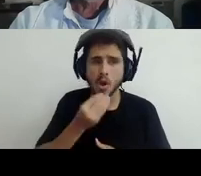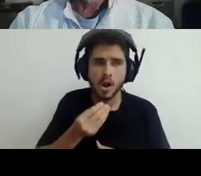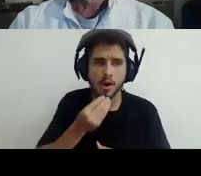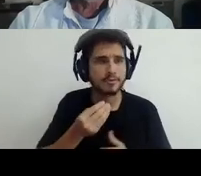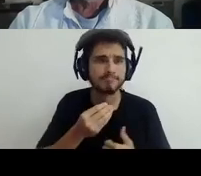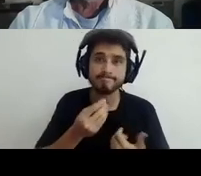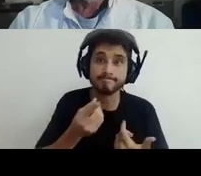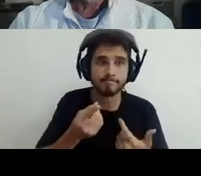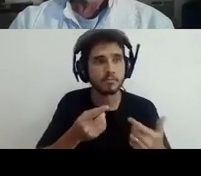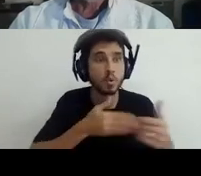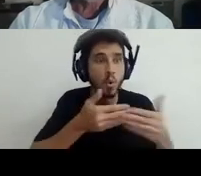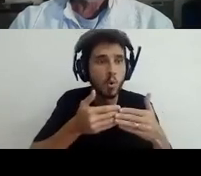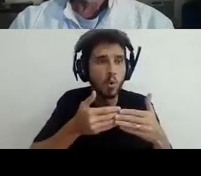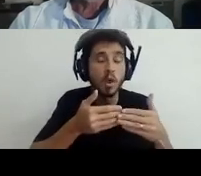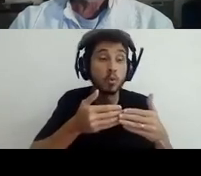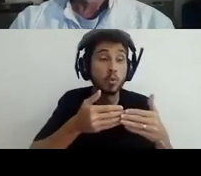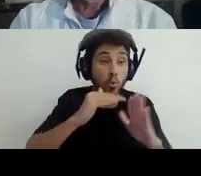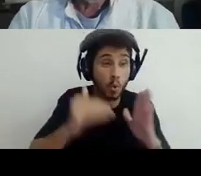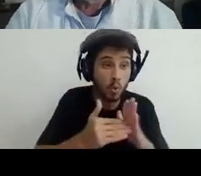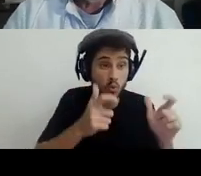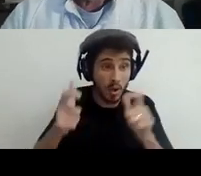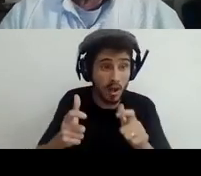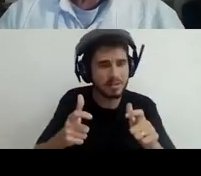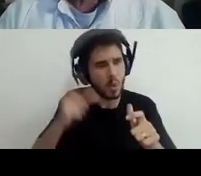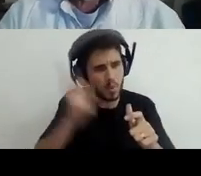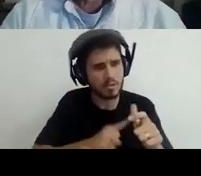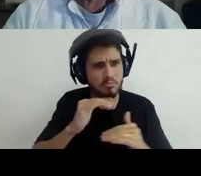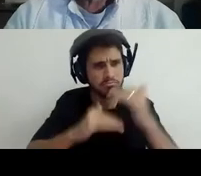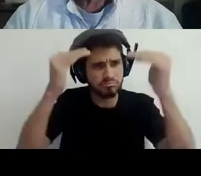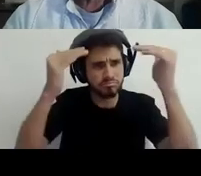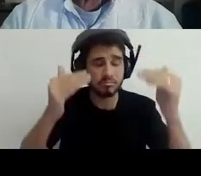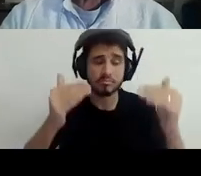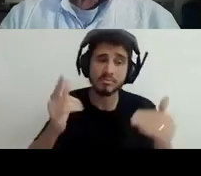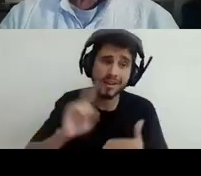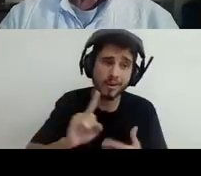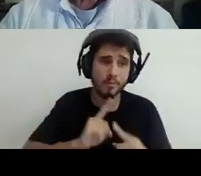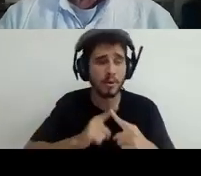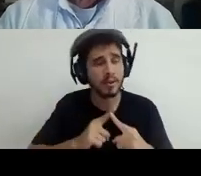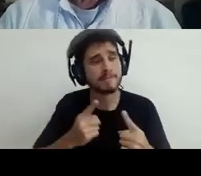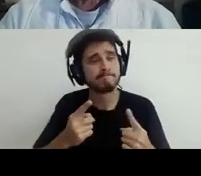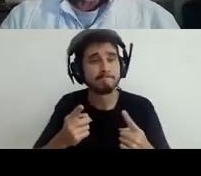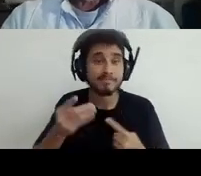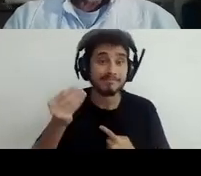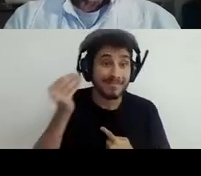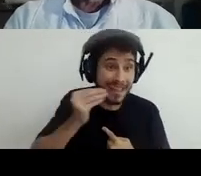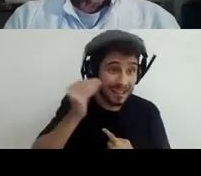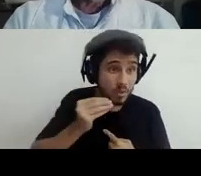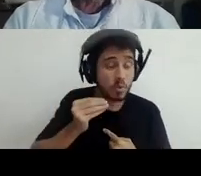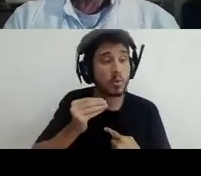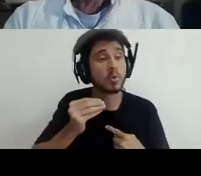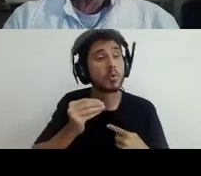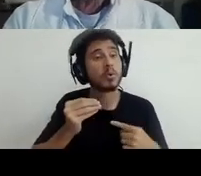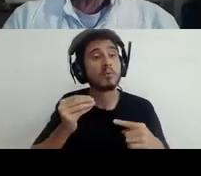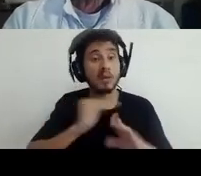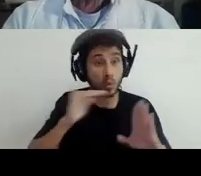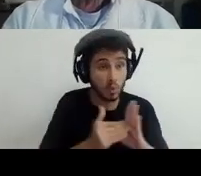desire, the attempt was there to work as much as possible to